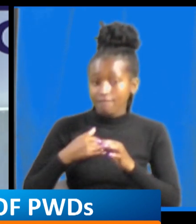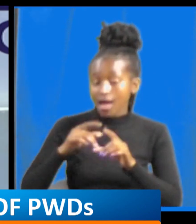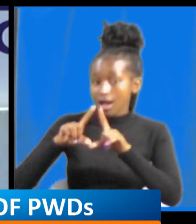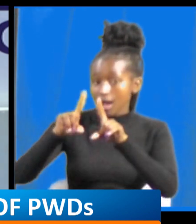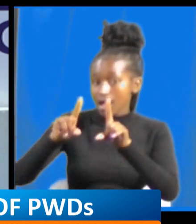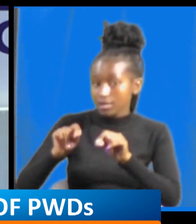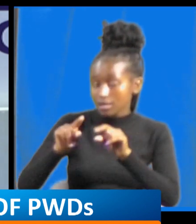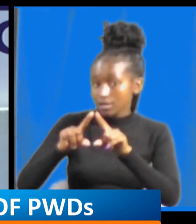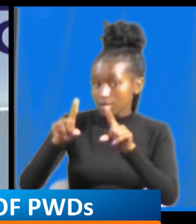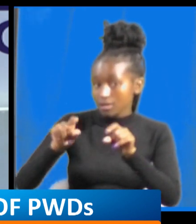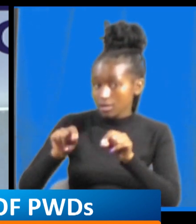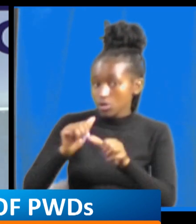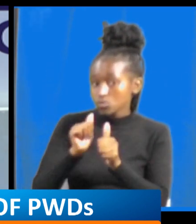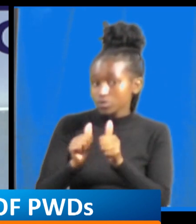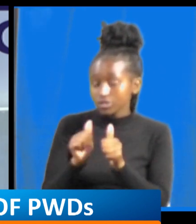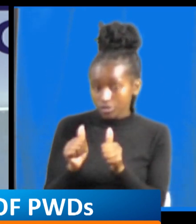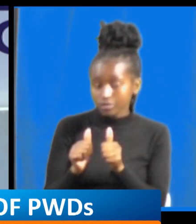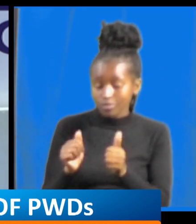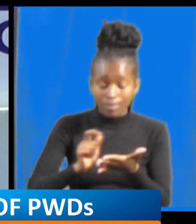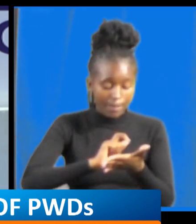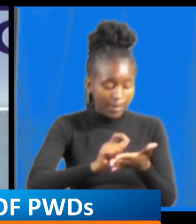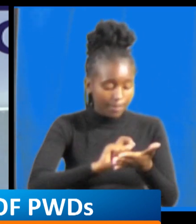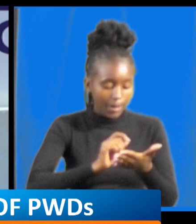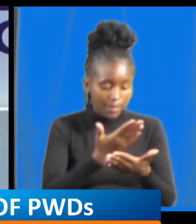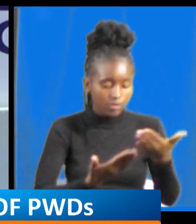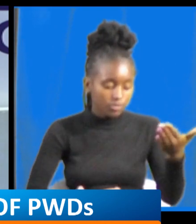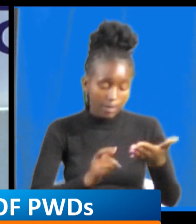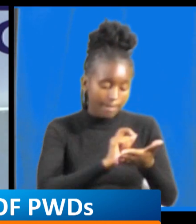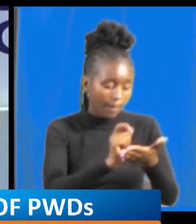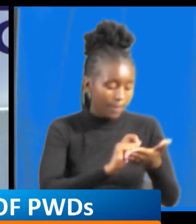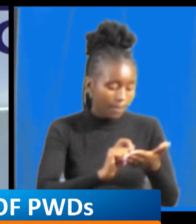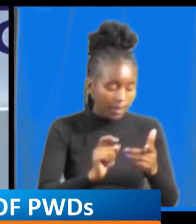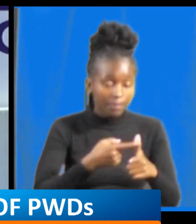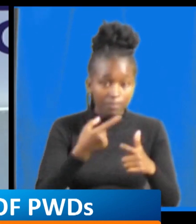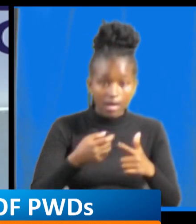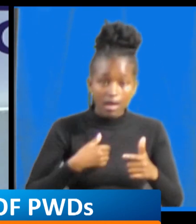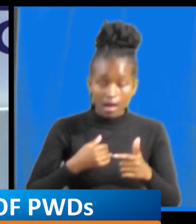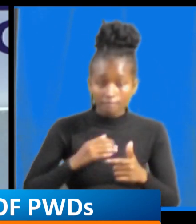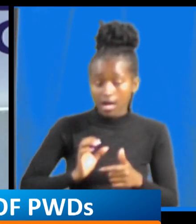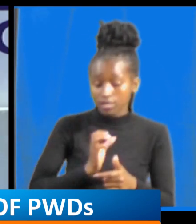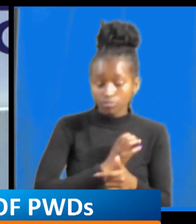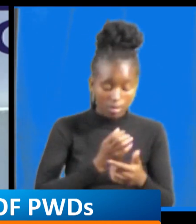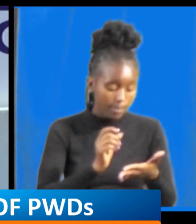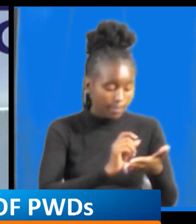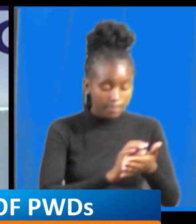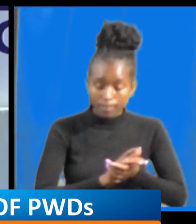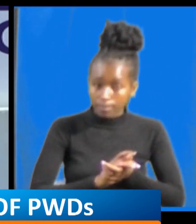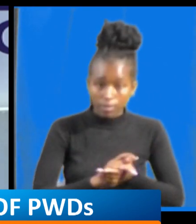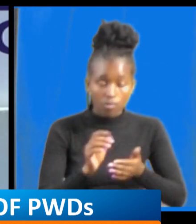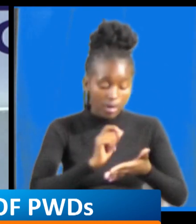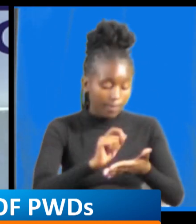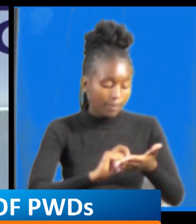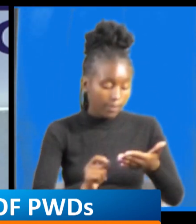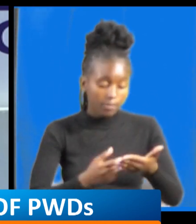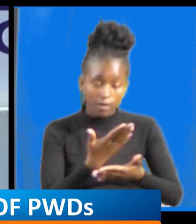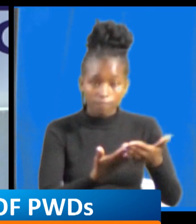that we we fill some forms yeah we have our council that we fill a form then